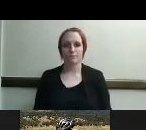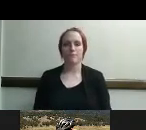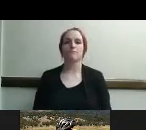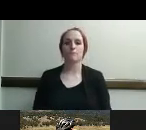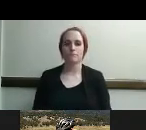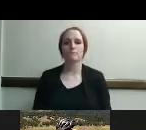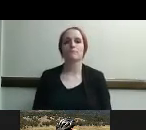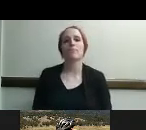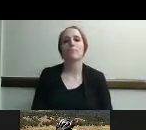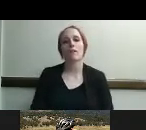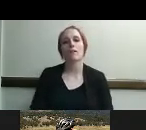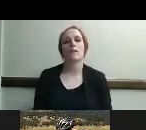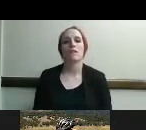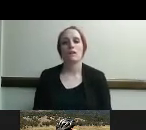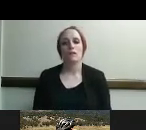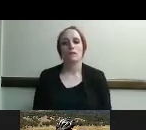hear